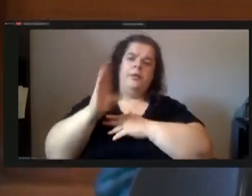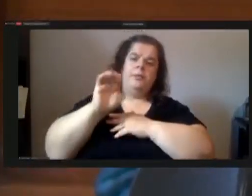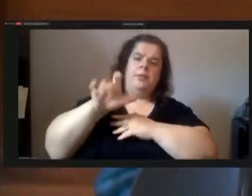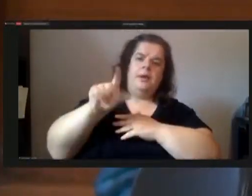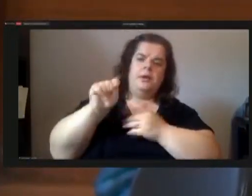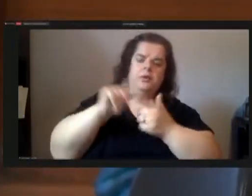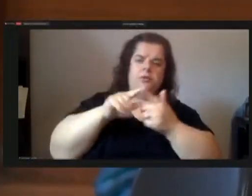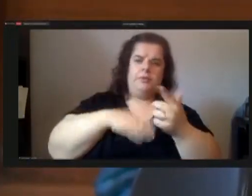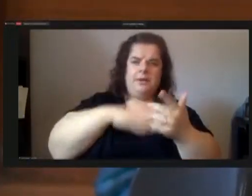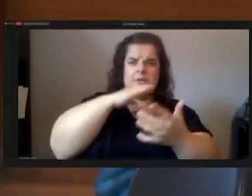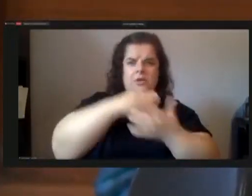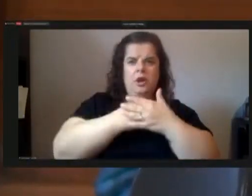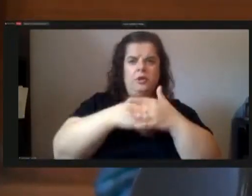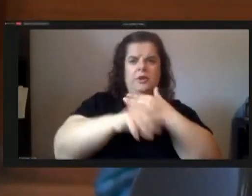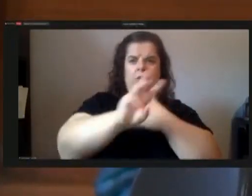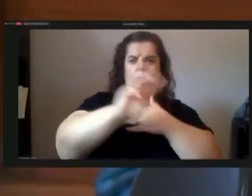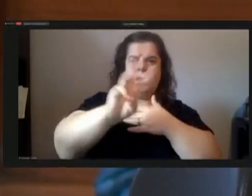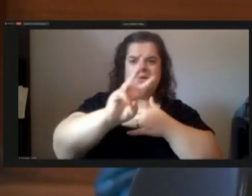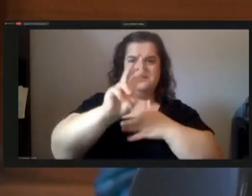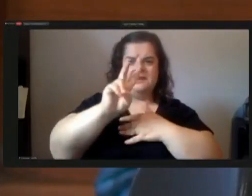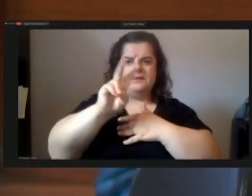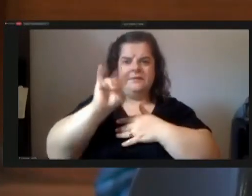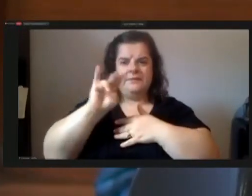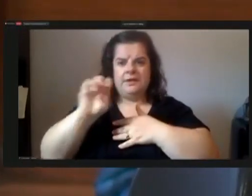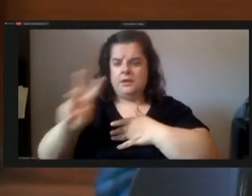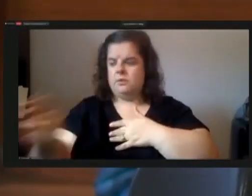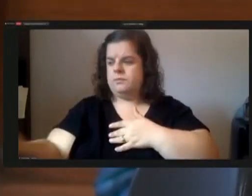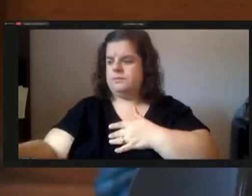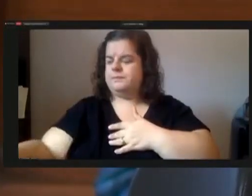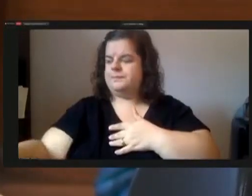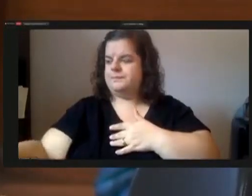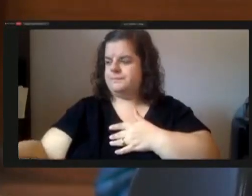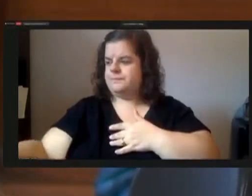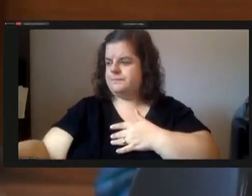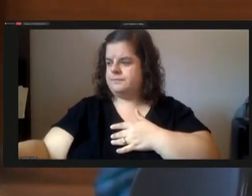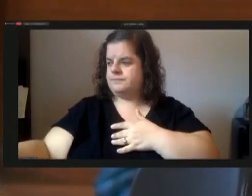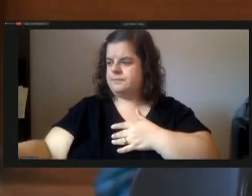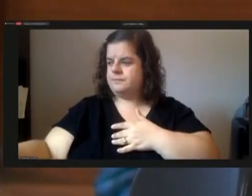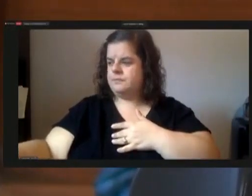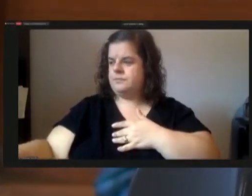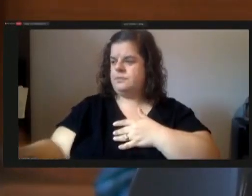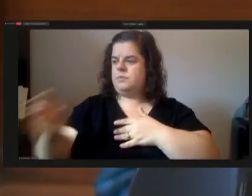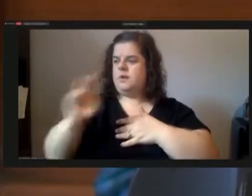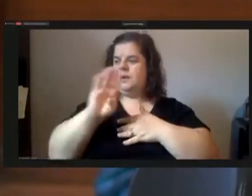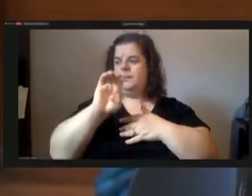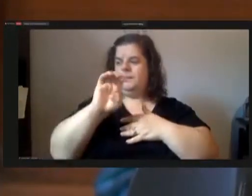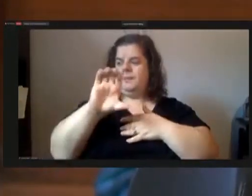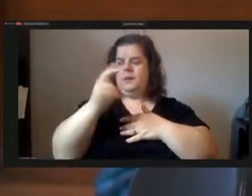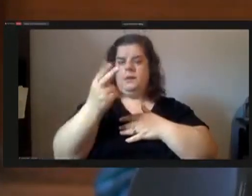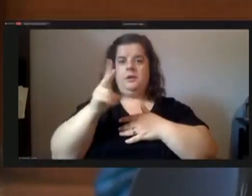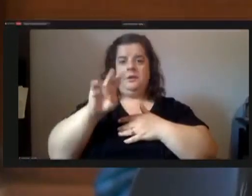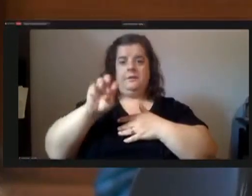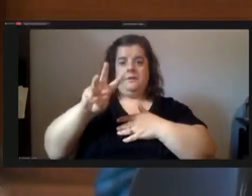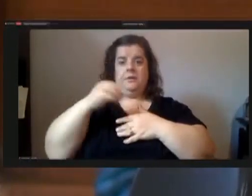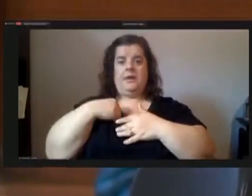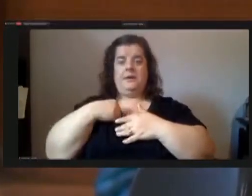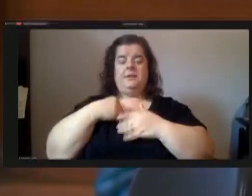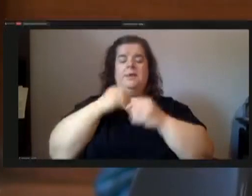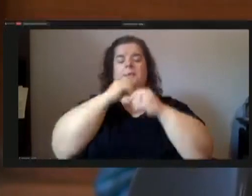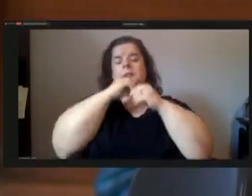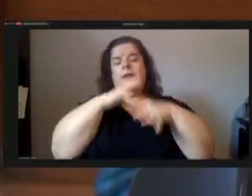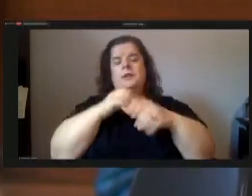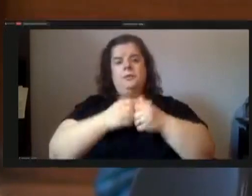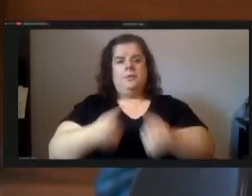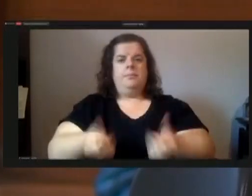daughter's in west view um beach view has been blessed with multiple merchants we have these